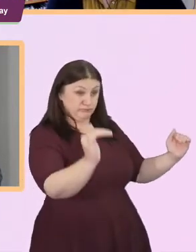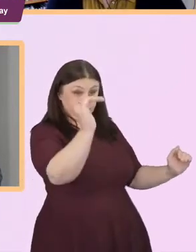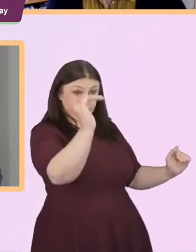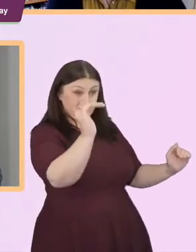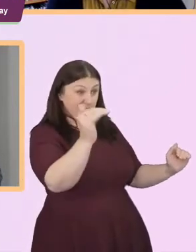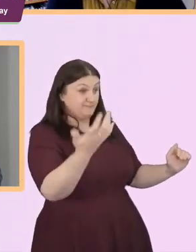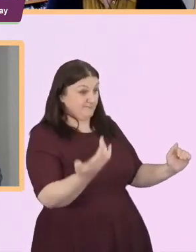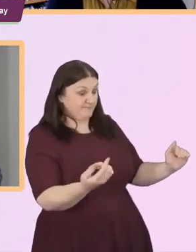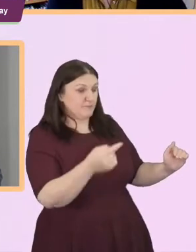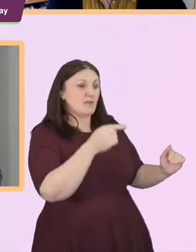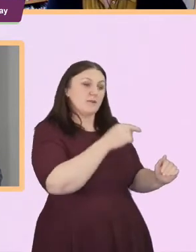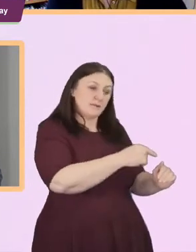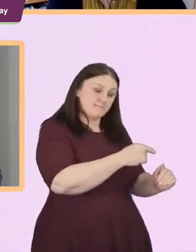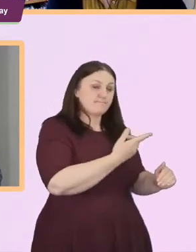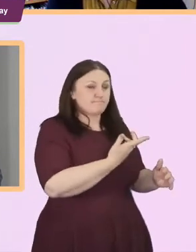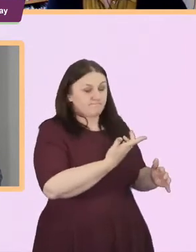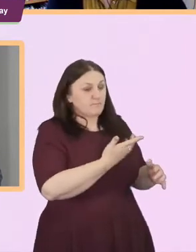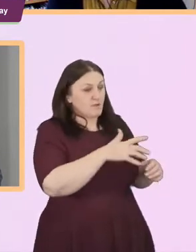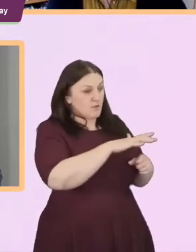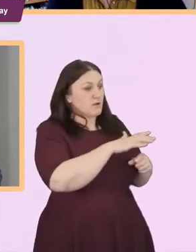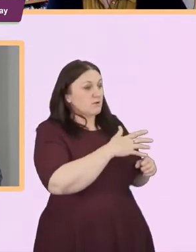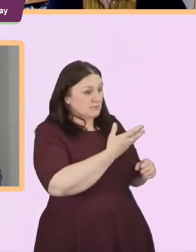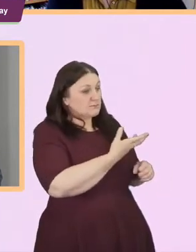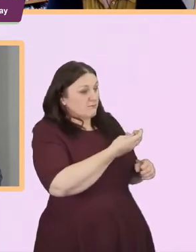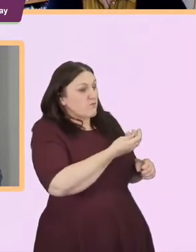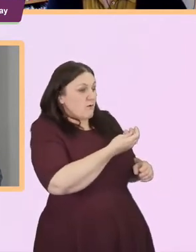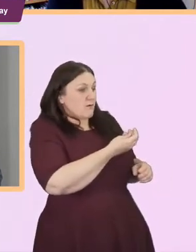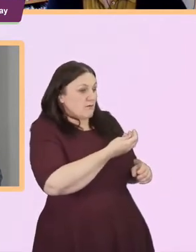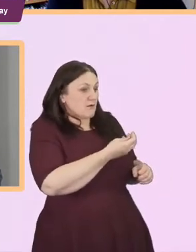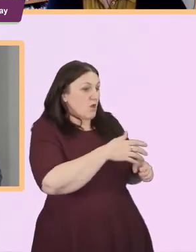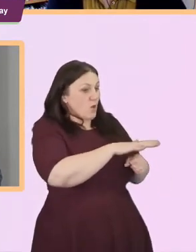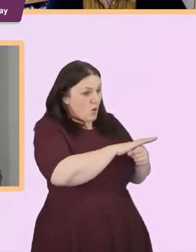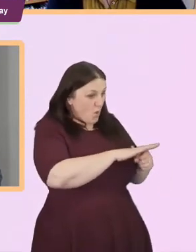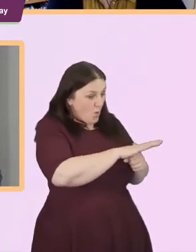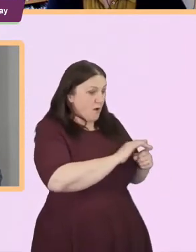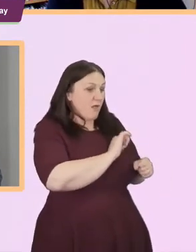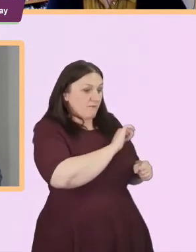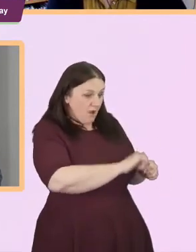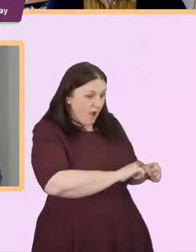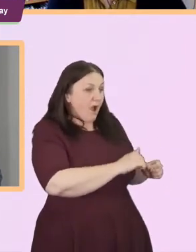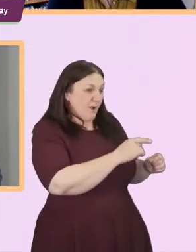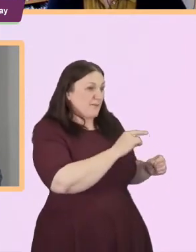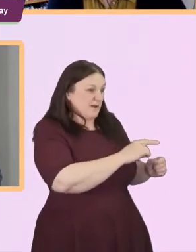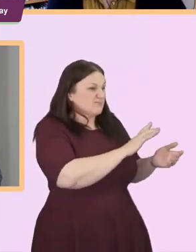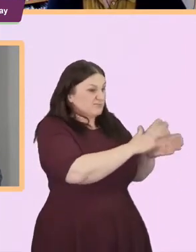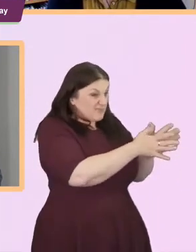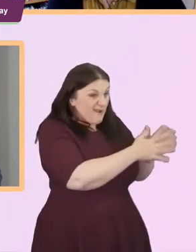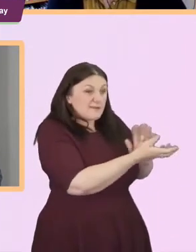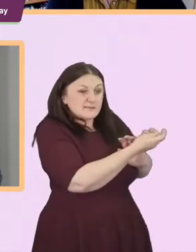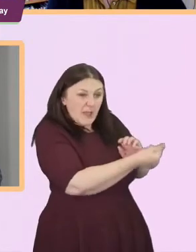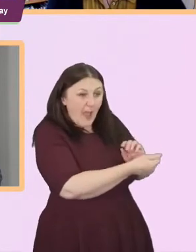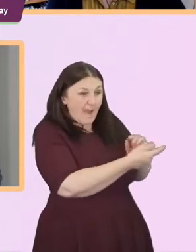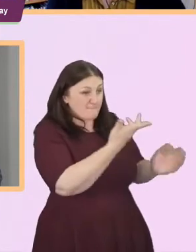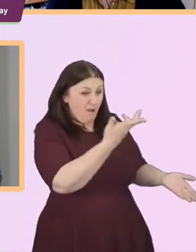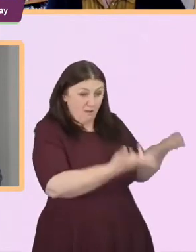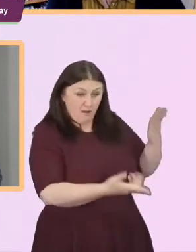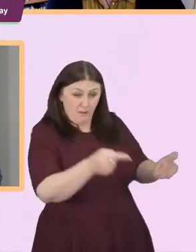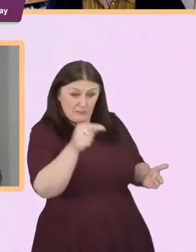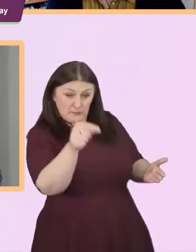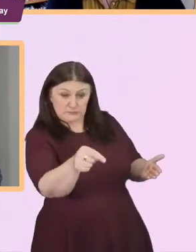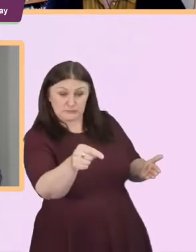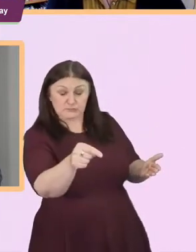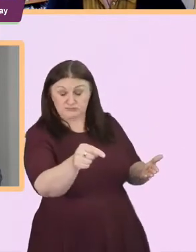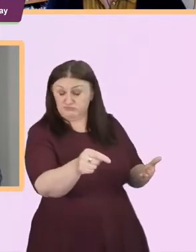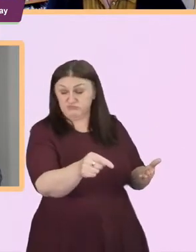there's a certain certain amount of degradation happening there um but it's nowhere near on the scale um of the